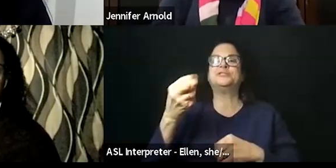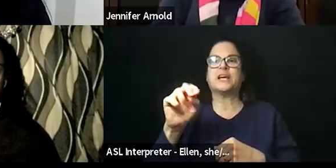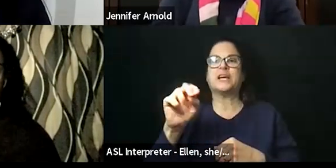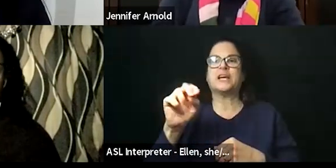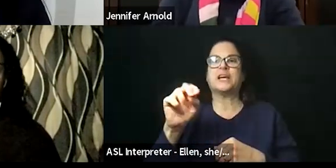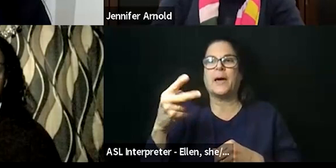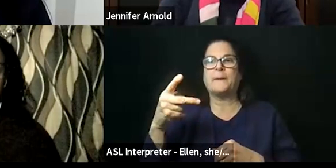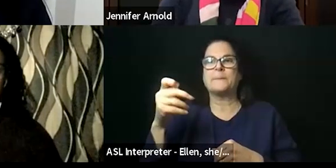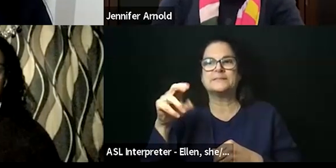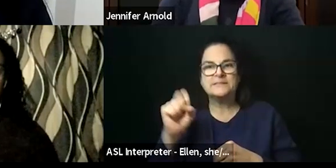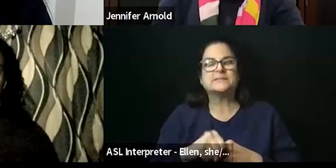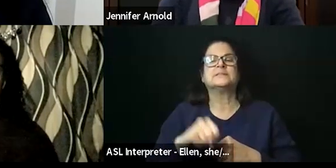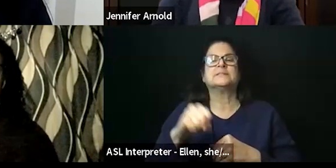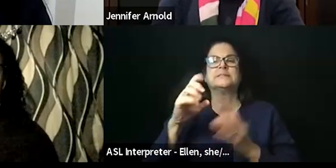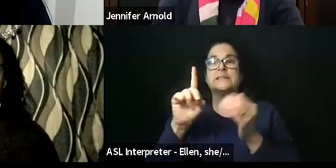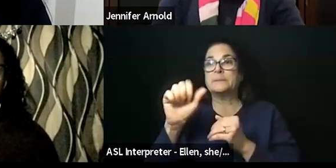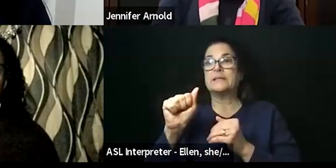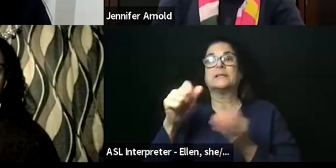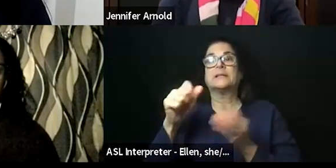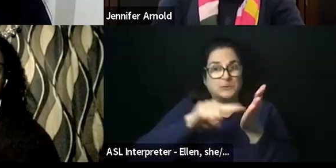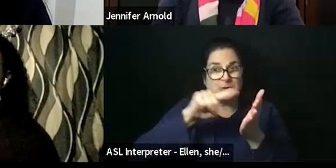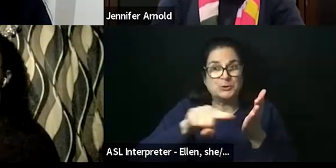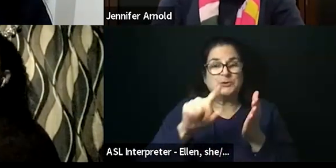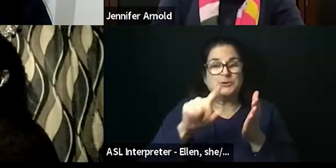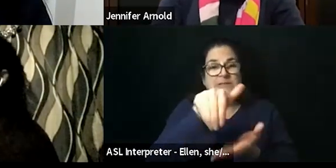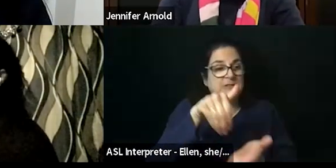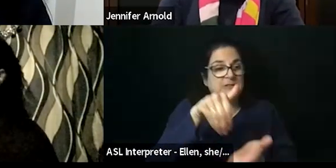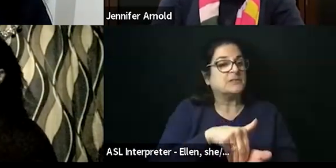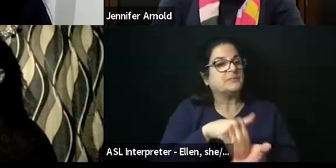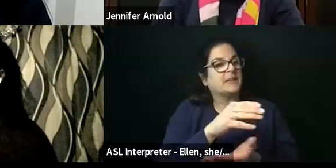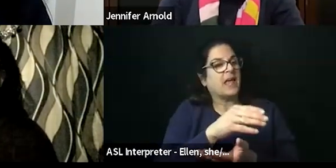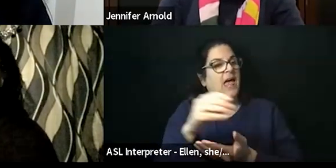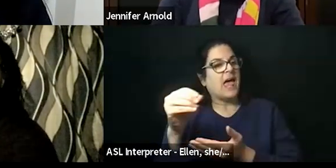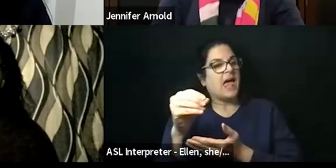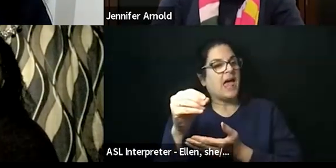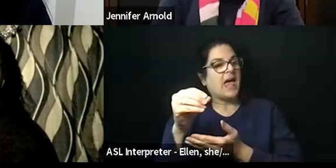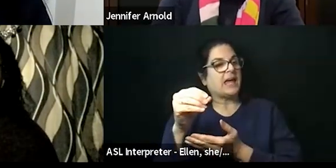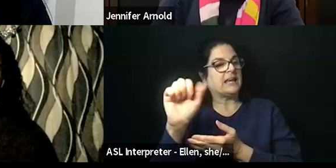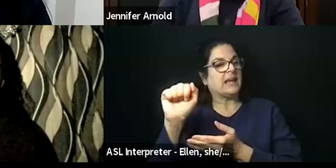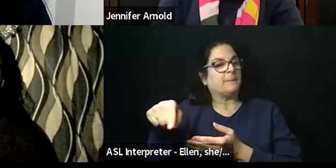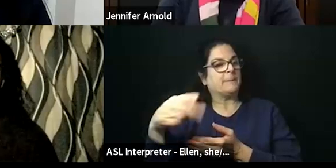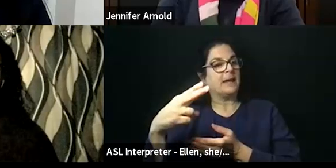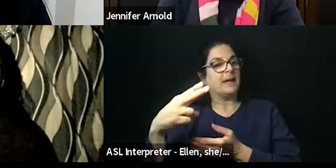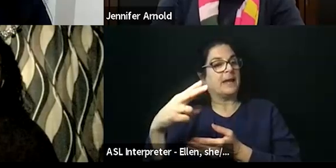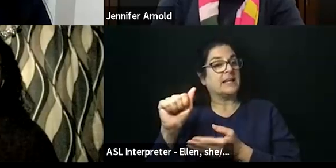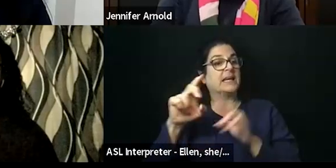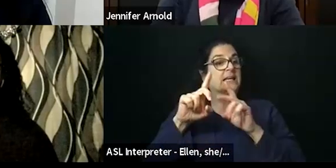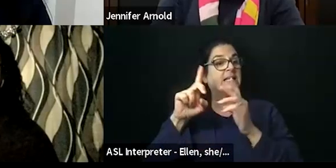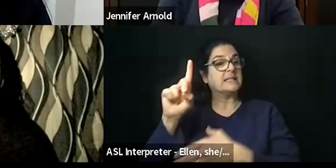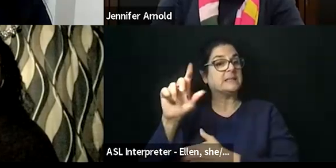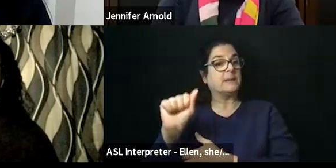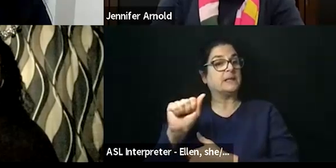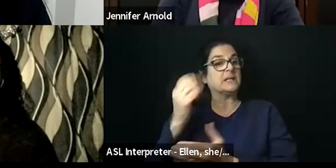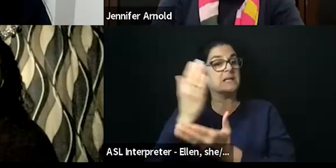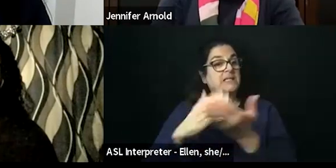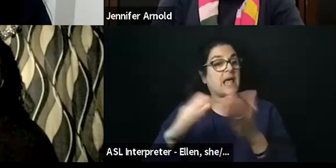and the American Public Health Association Disability Section. All of these groups do so much for our collective disability